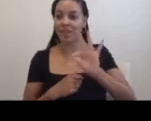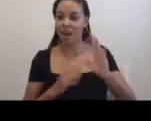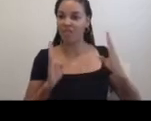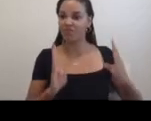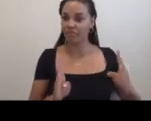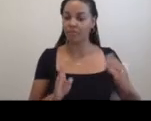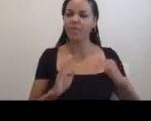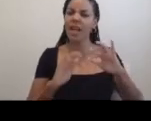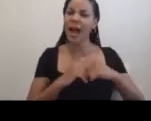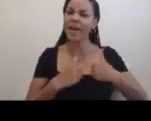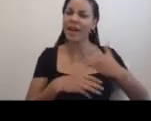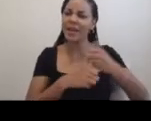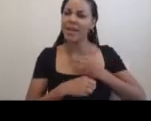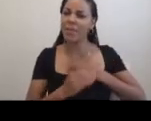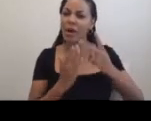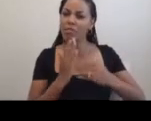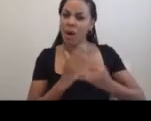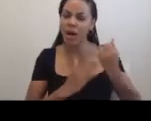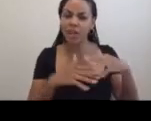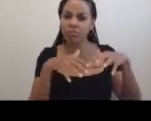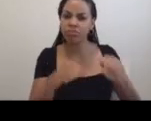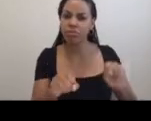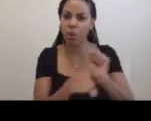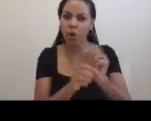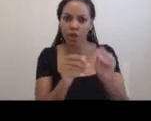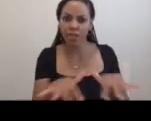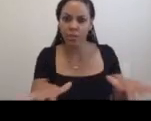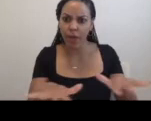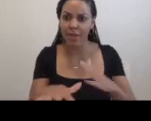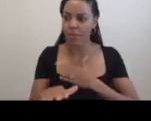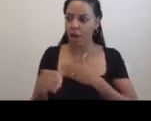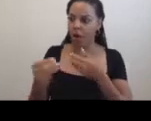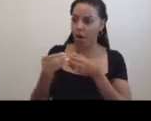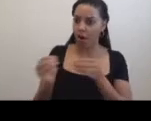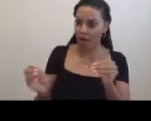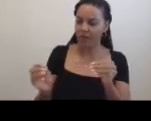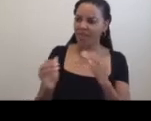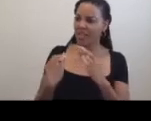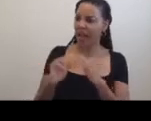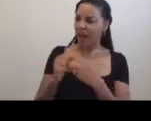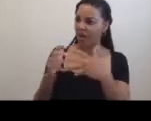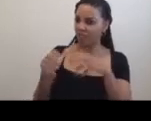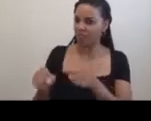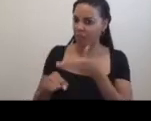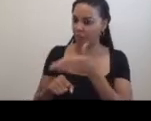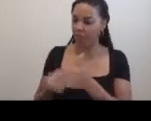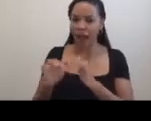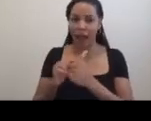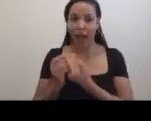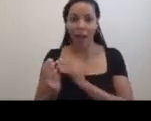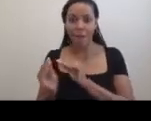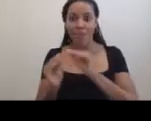did I get my project work space? My office? How did I move into sanitation?